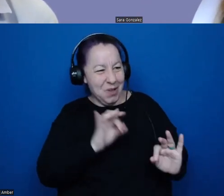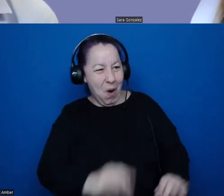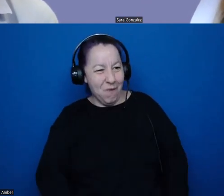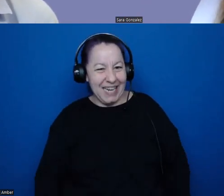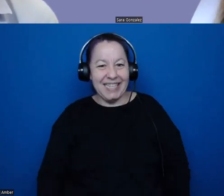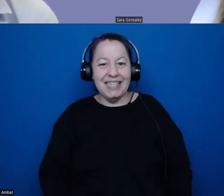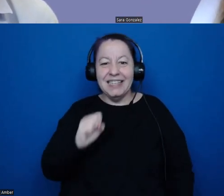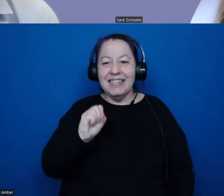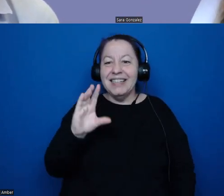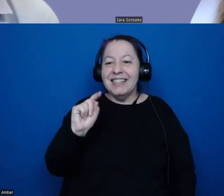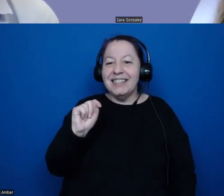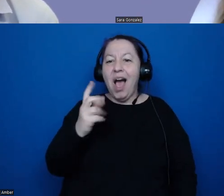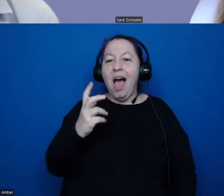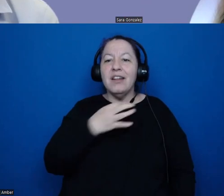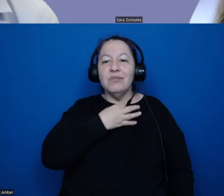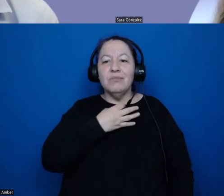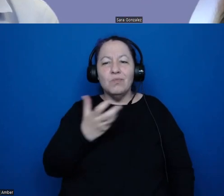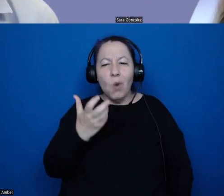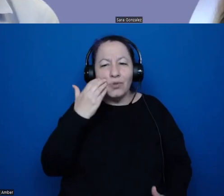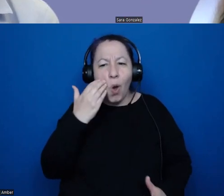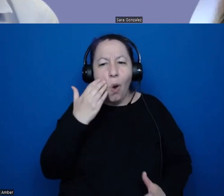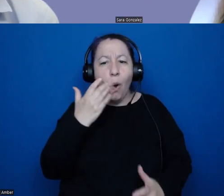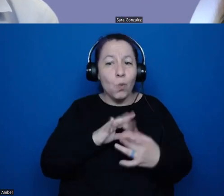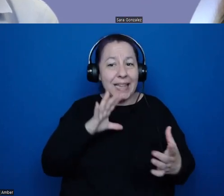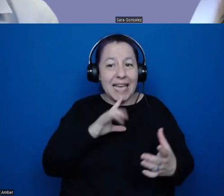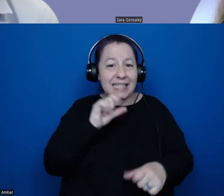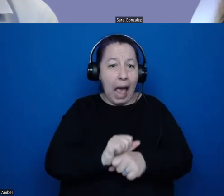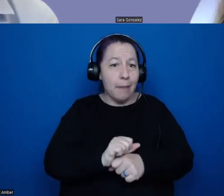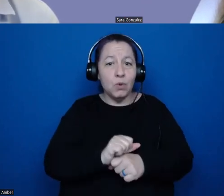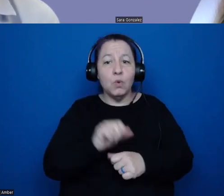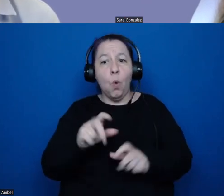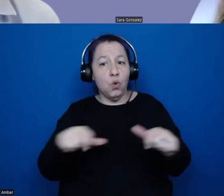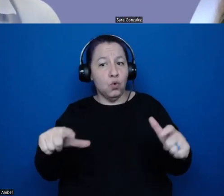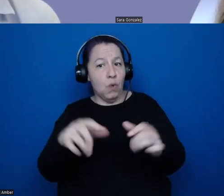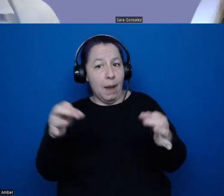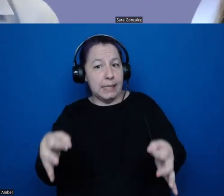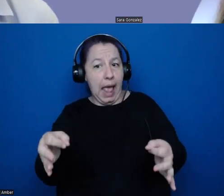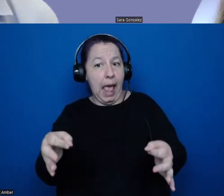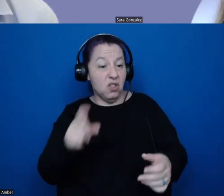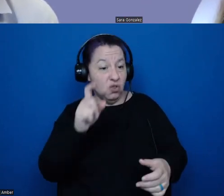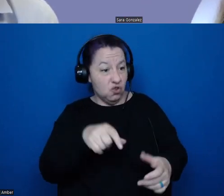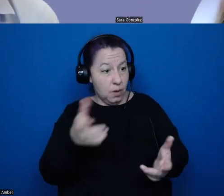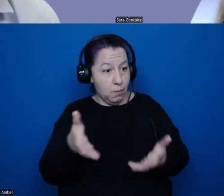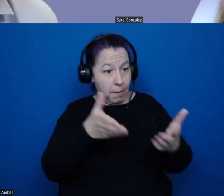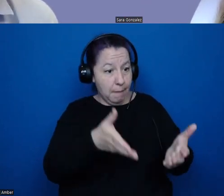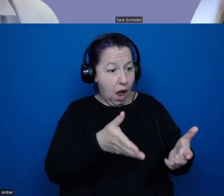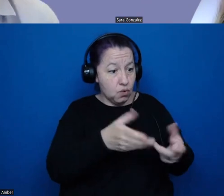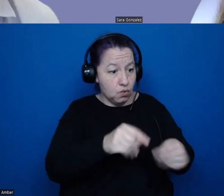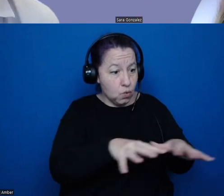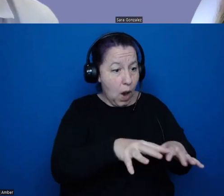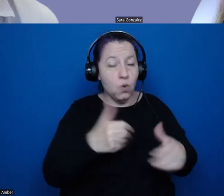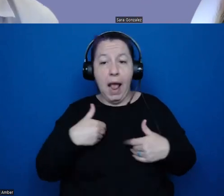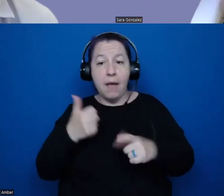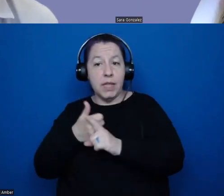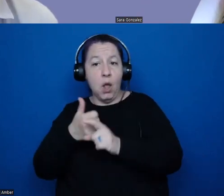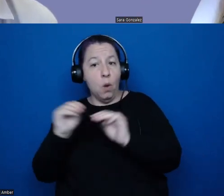to know is release absolute or does the tribe get to decide whether to return it or have it in their own museum, for instance.